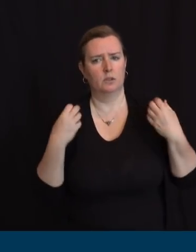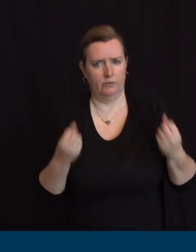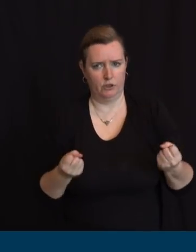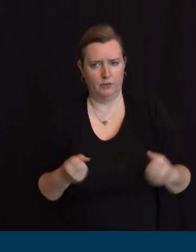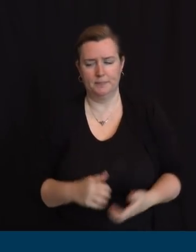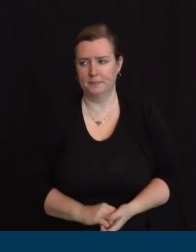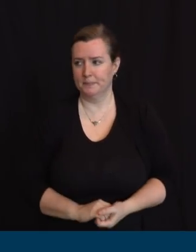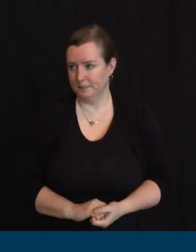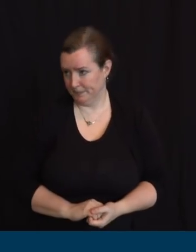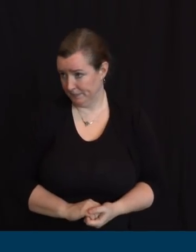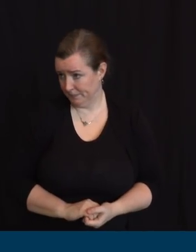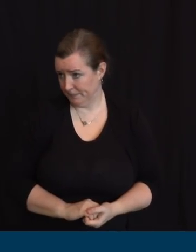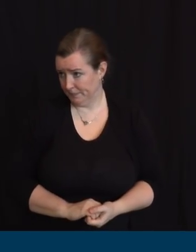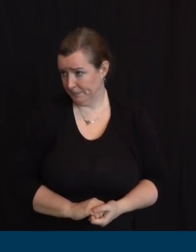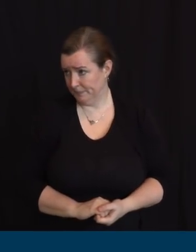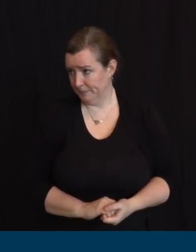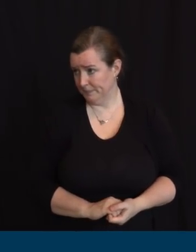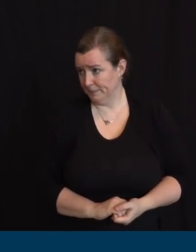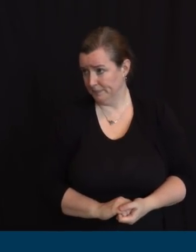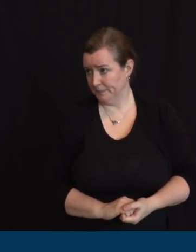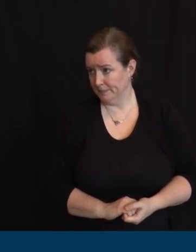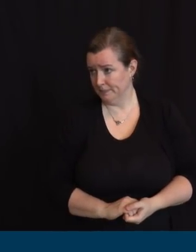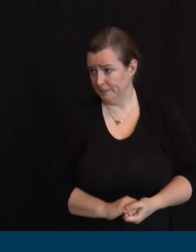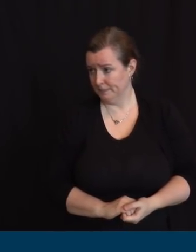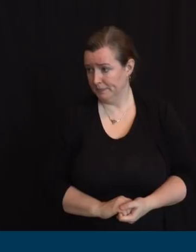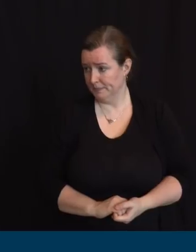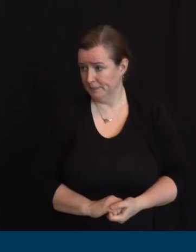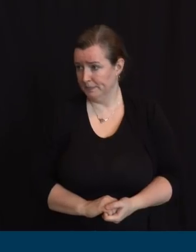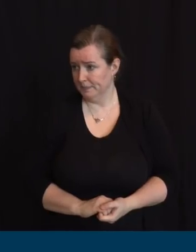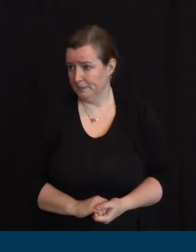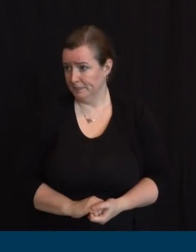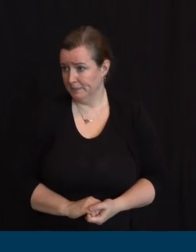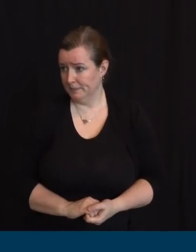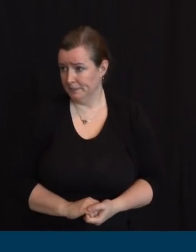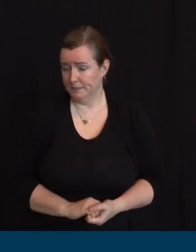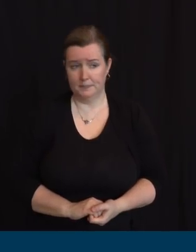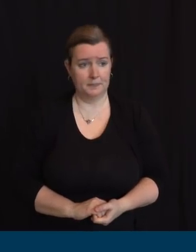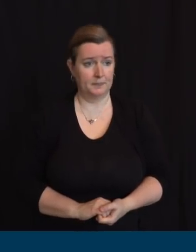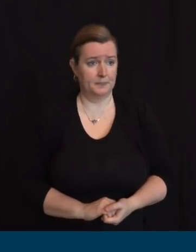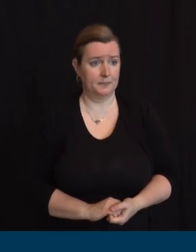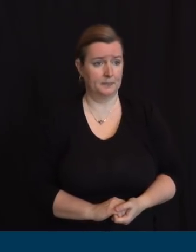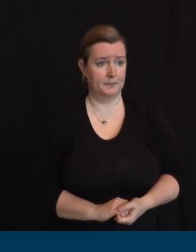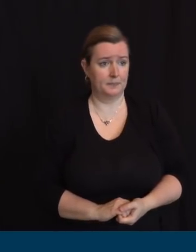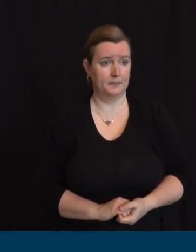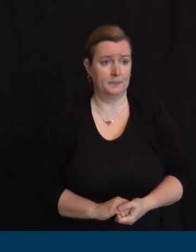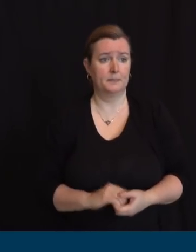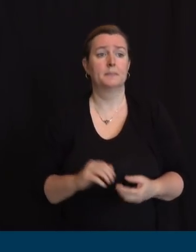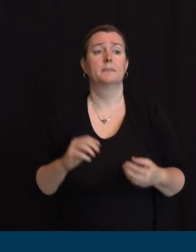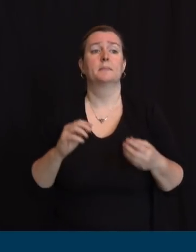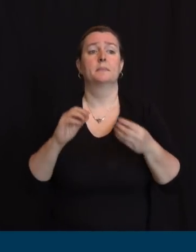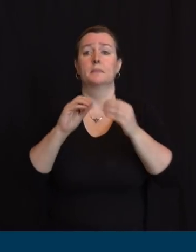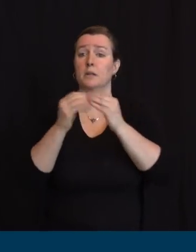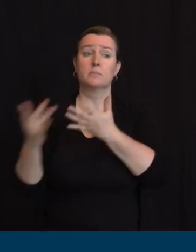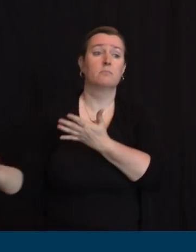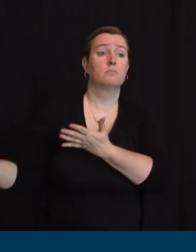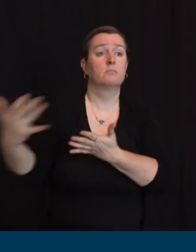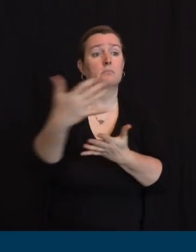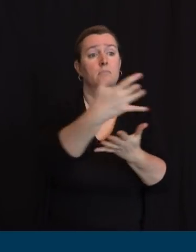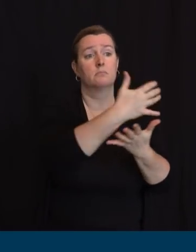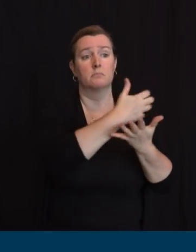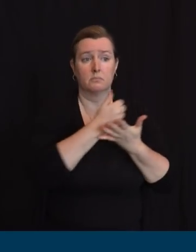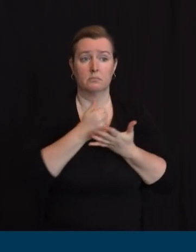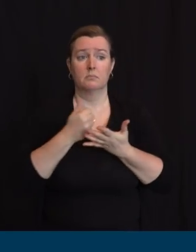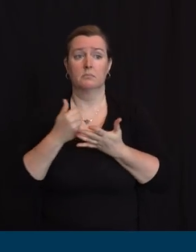we are doing in relation to the statistics that we're gathering. If there is a facility